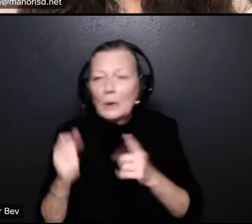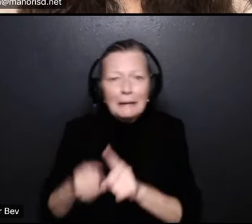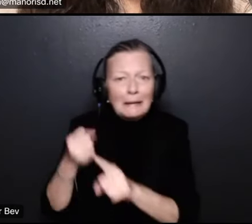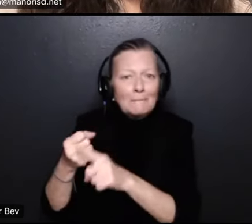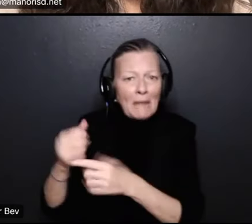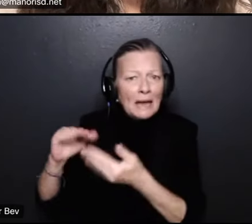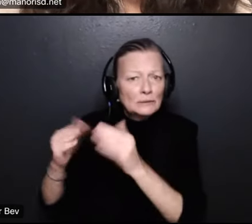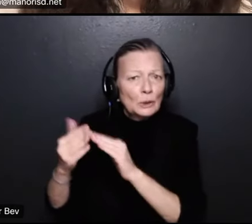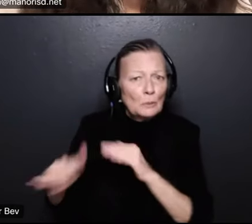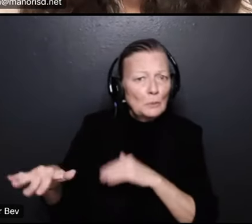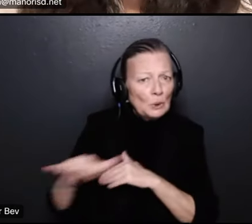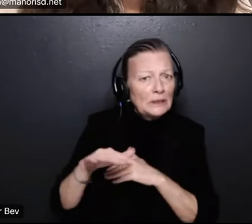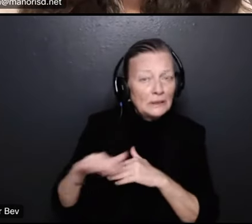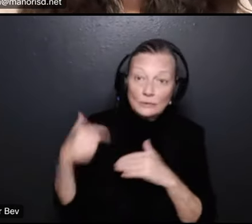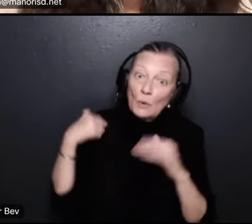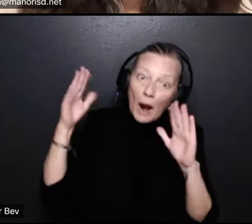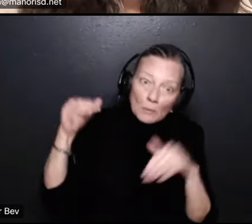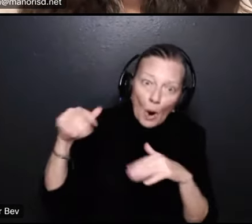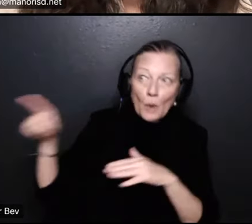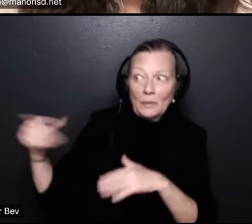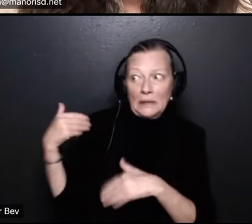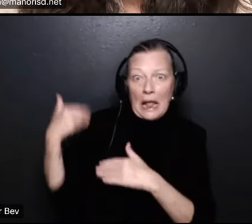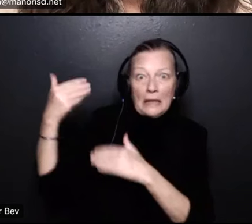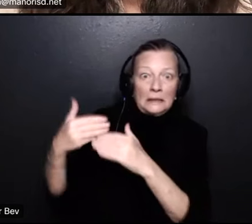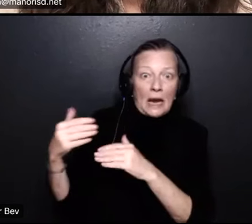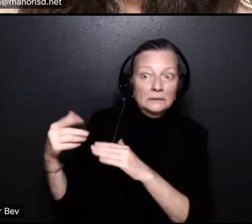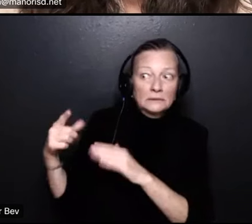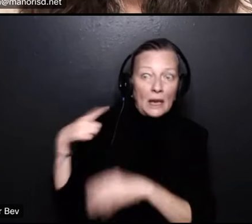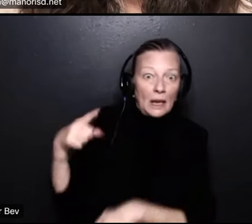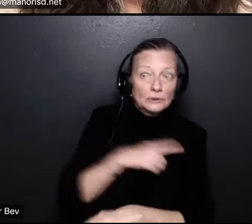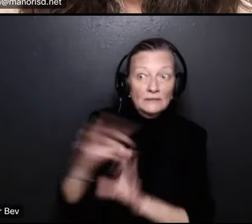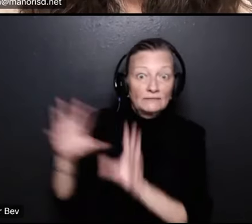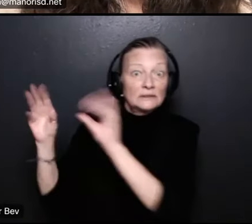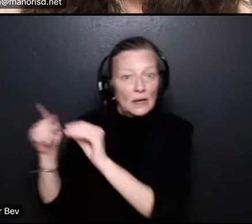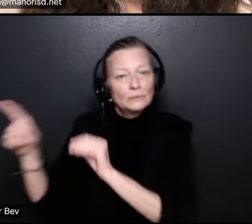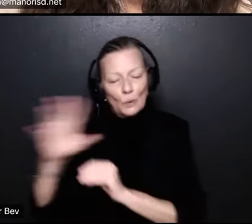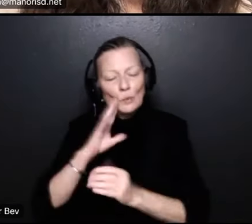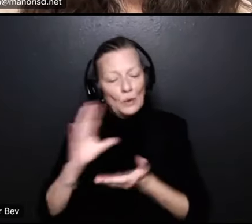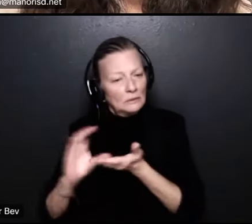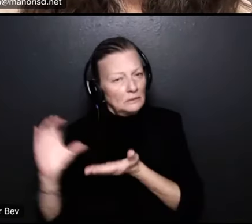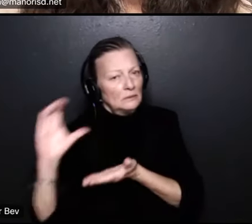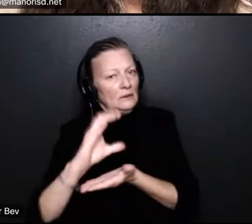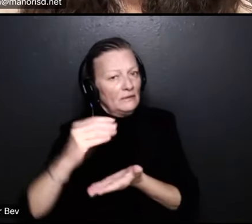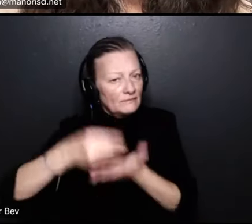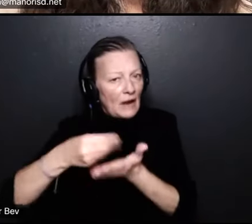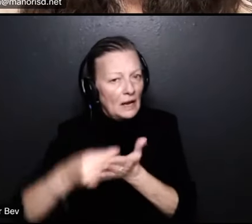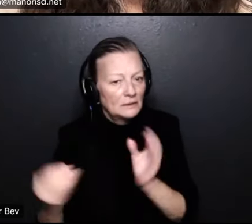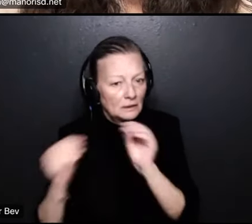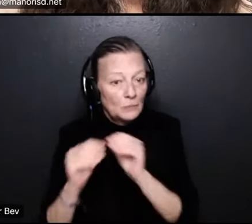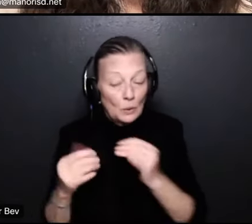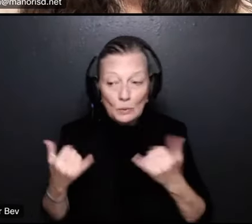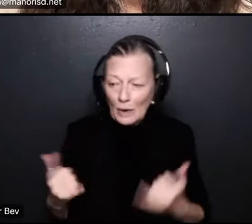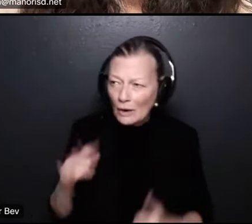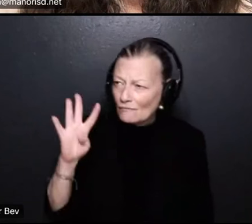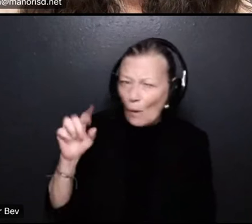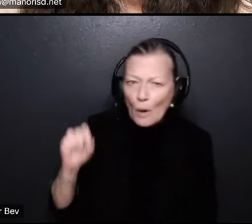legislative session that the state legislature will step up and provide some funding right now there's something 4.6 billion